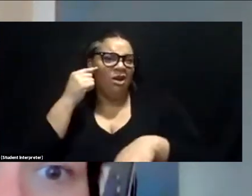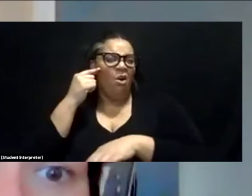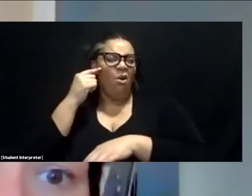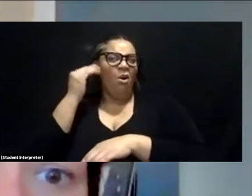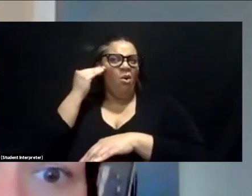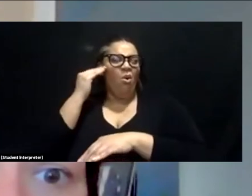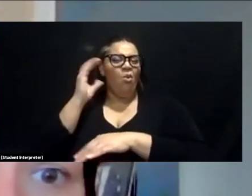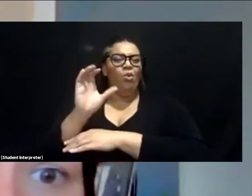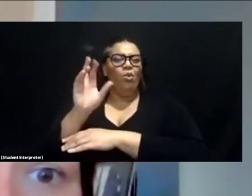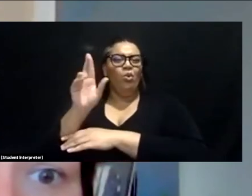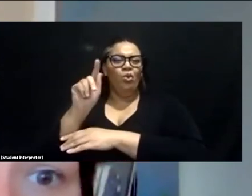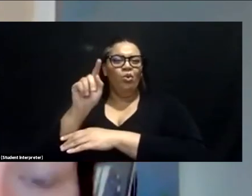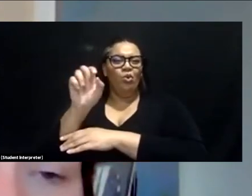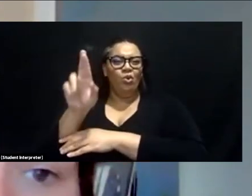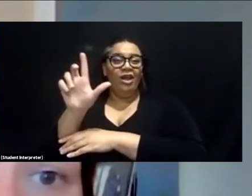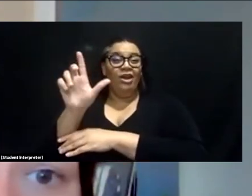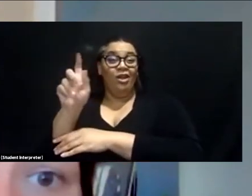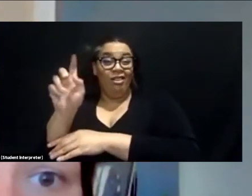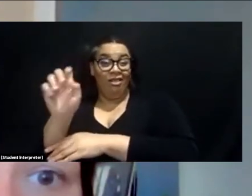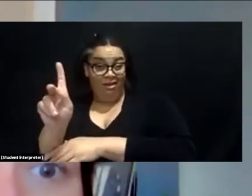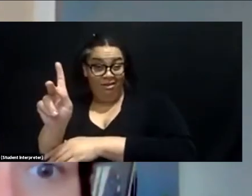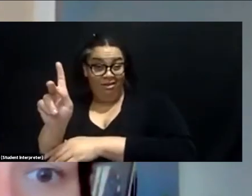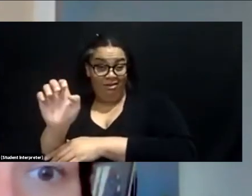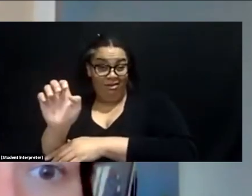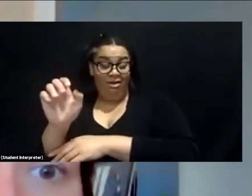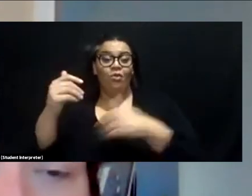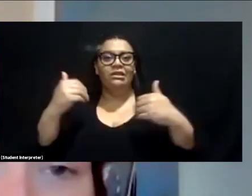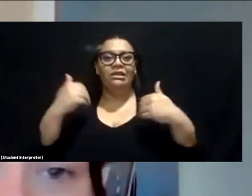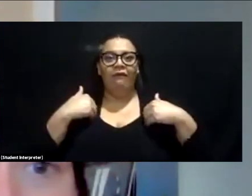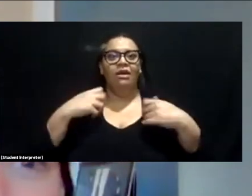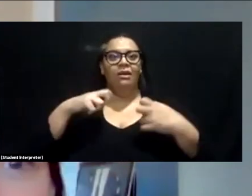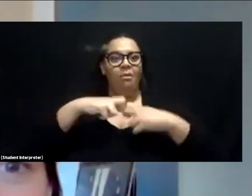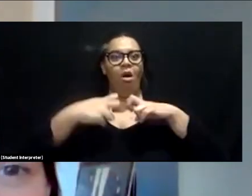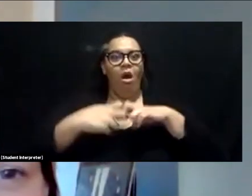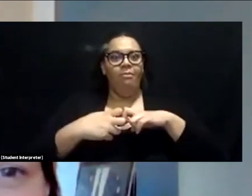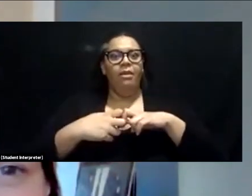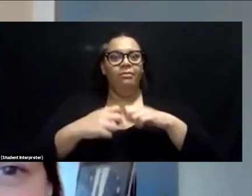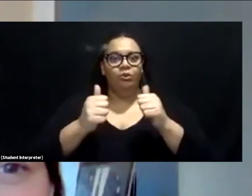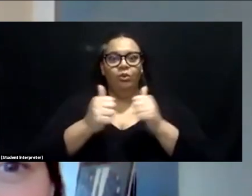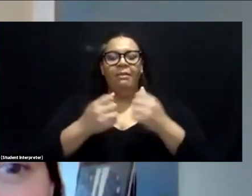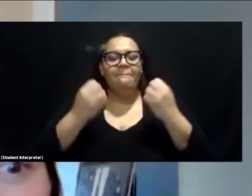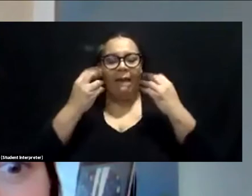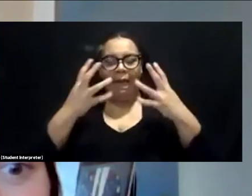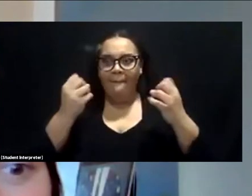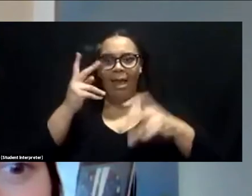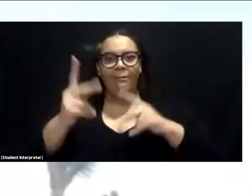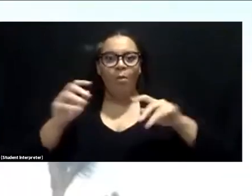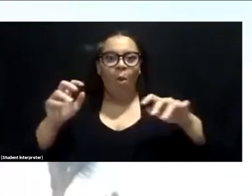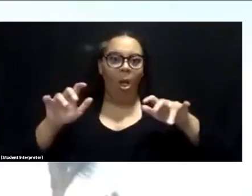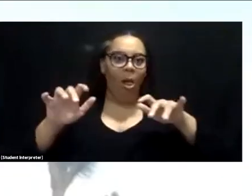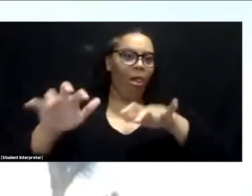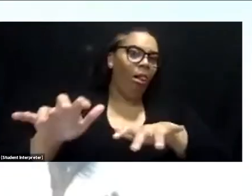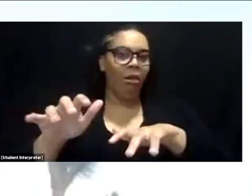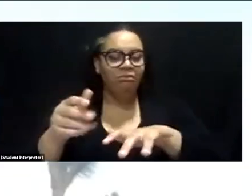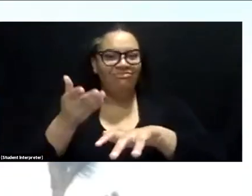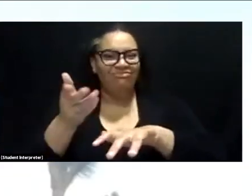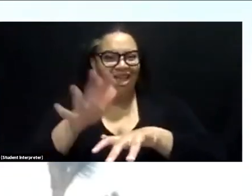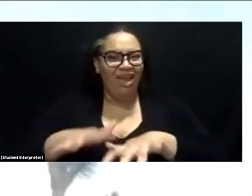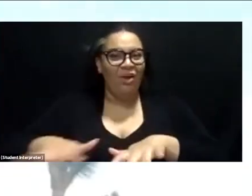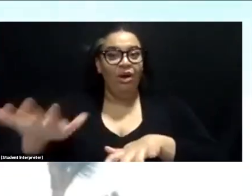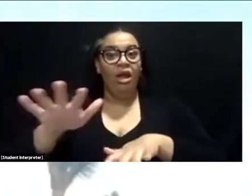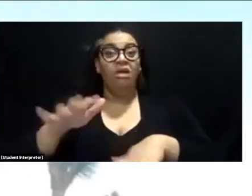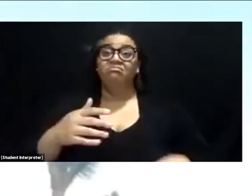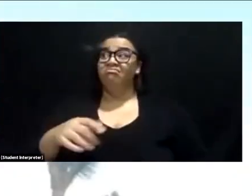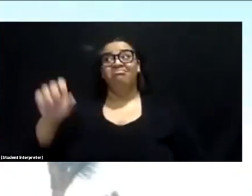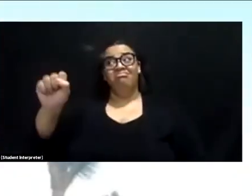here has had some issues with just being totally overwhelmed. Have you guys had the same kind of issue? Yeah. Yeah. Can relate.